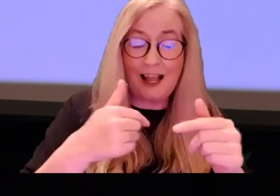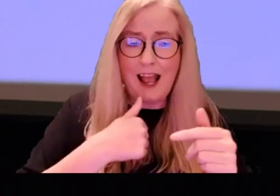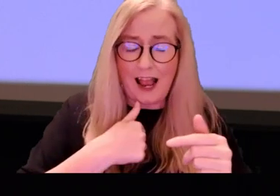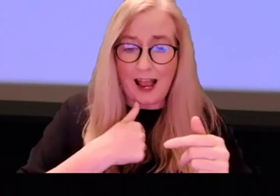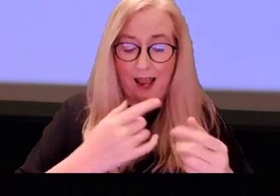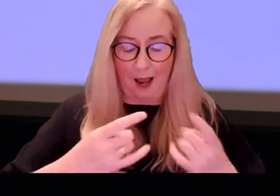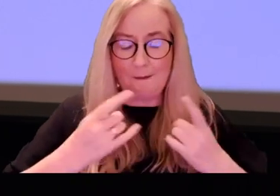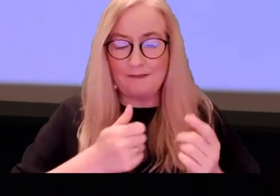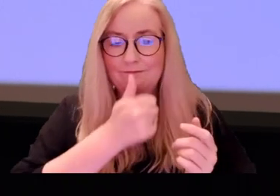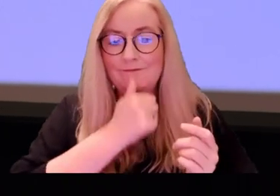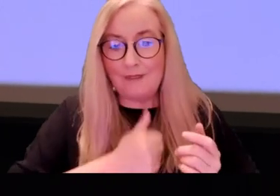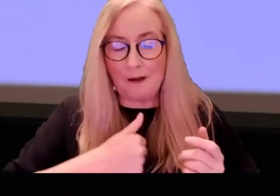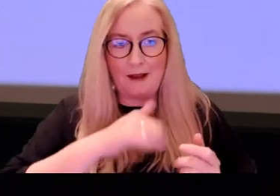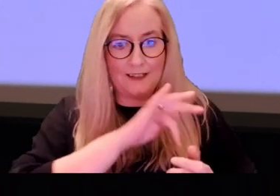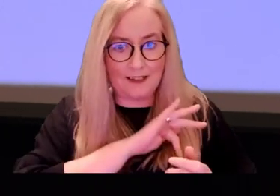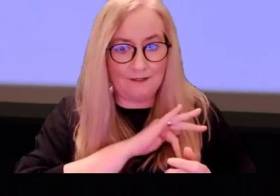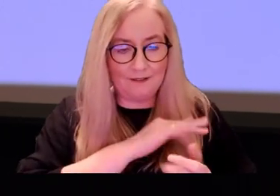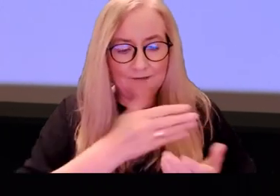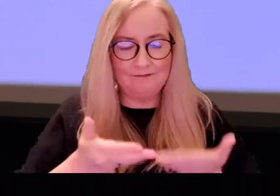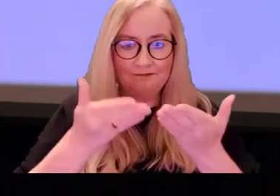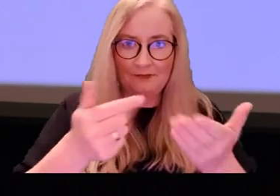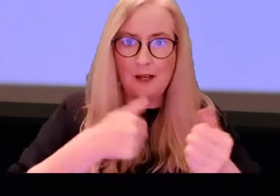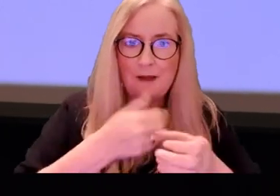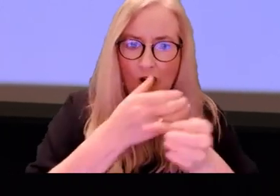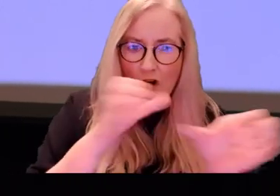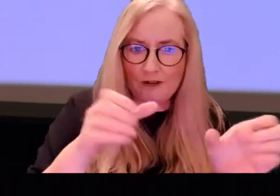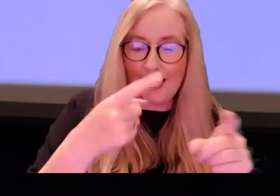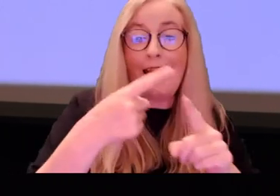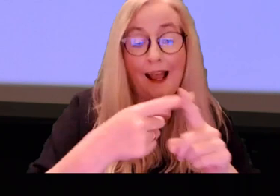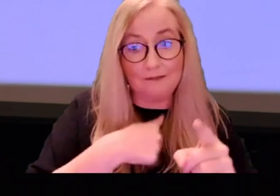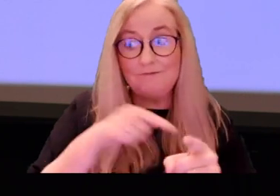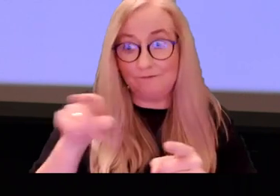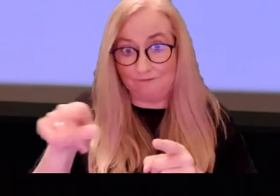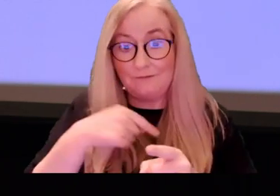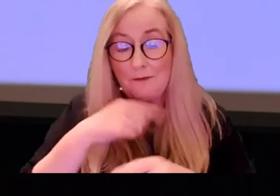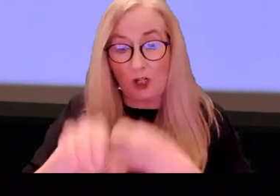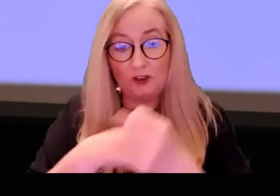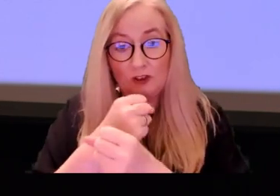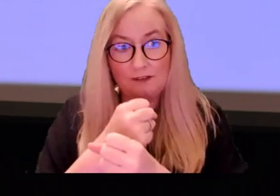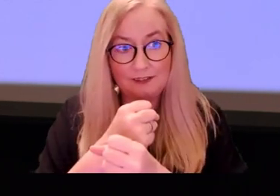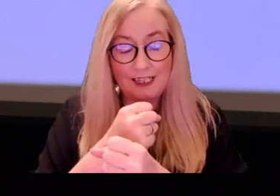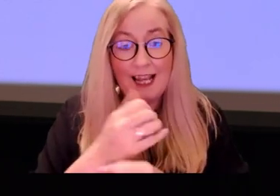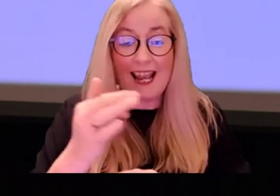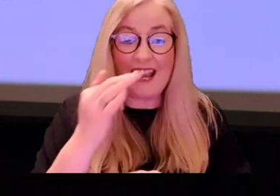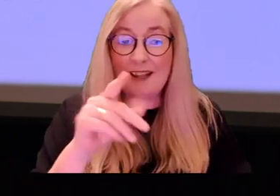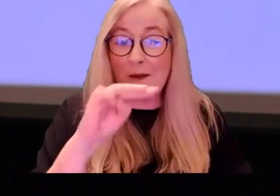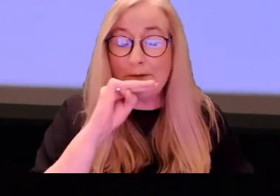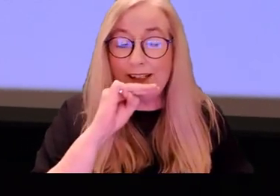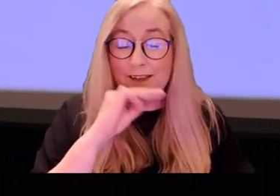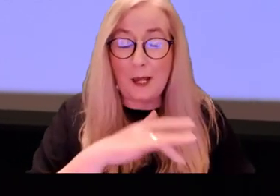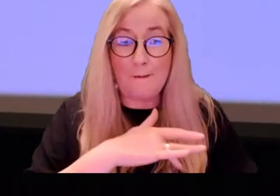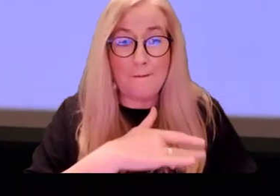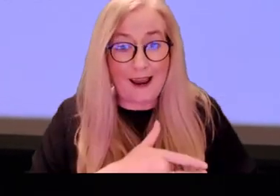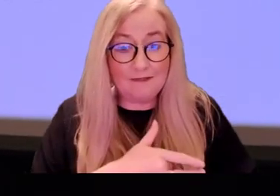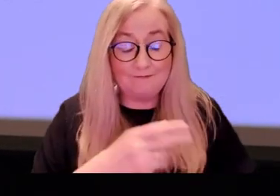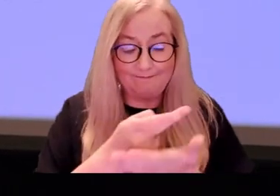happy to sacrifice myself for my country and for my son. If that is pain